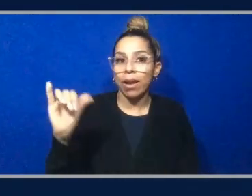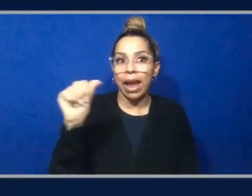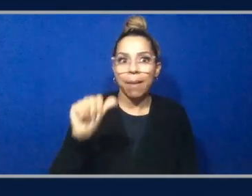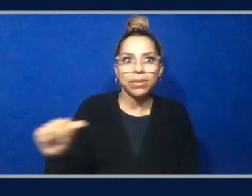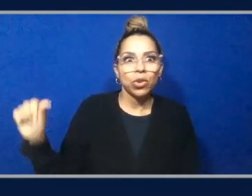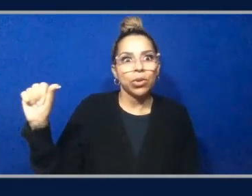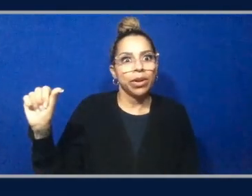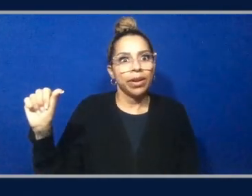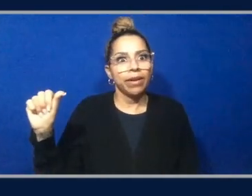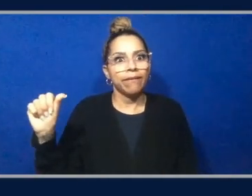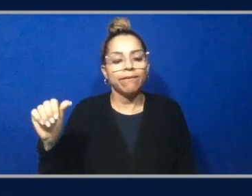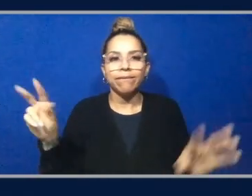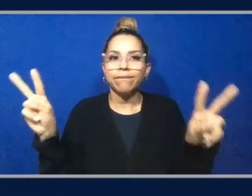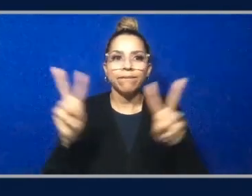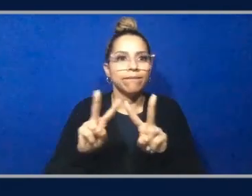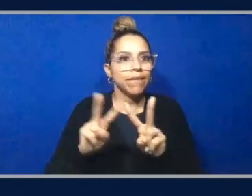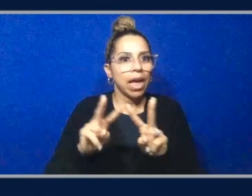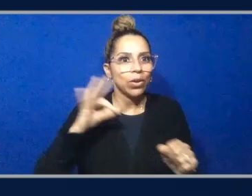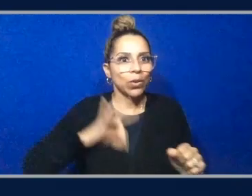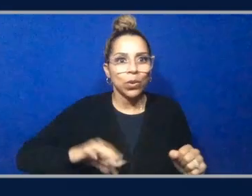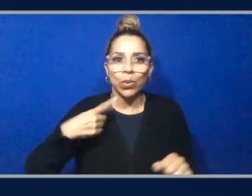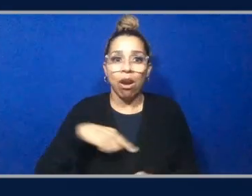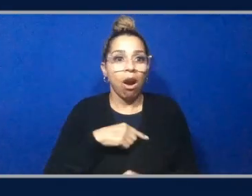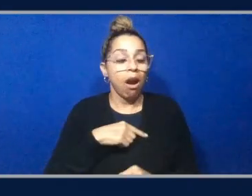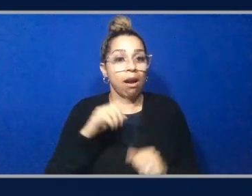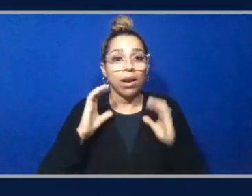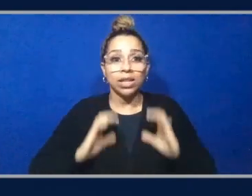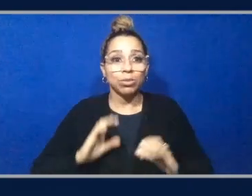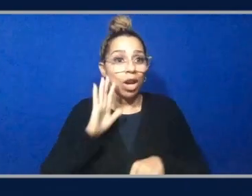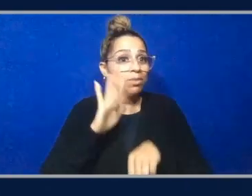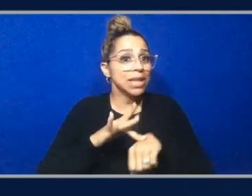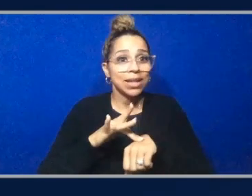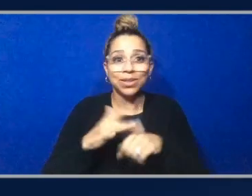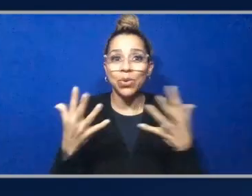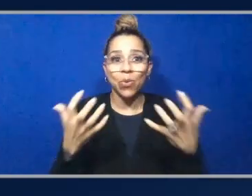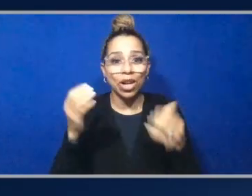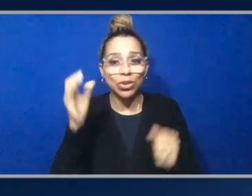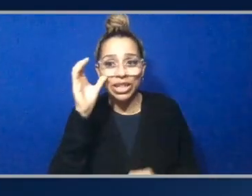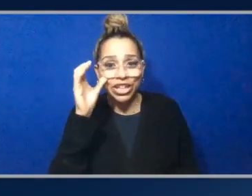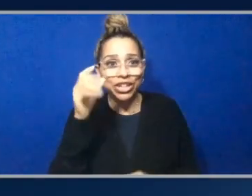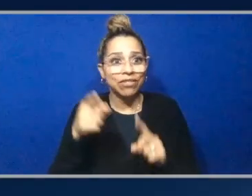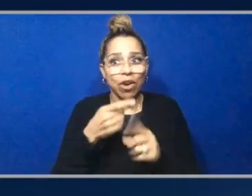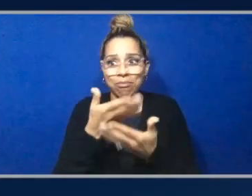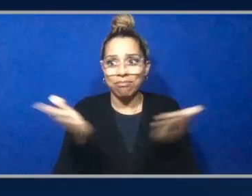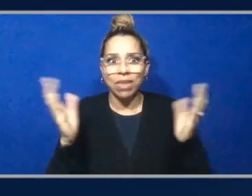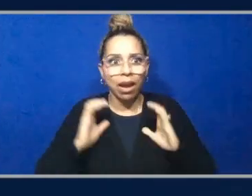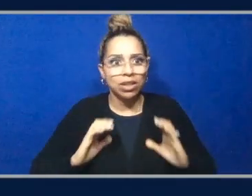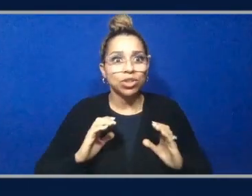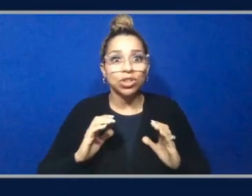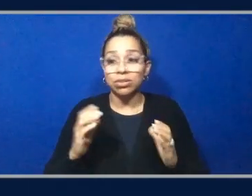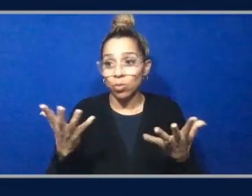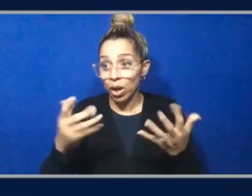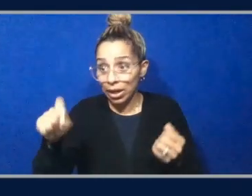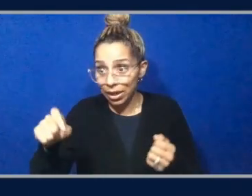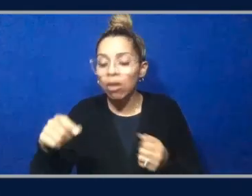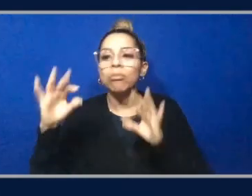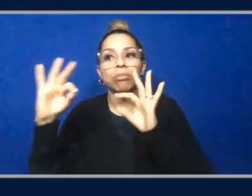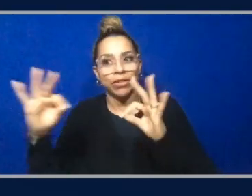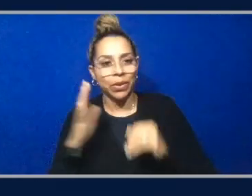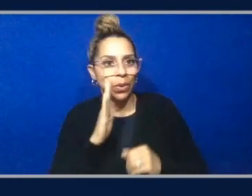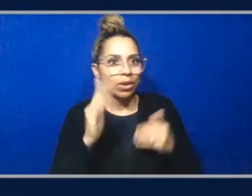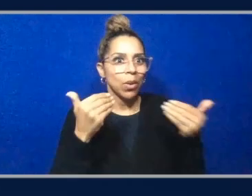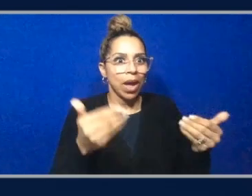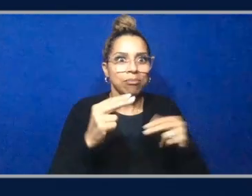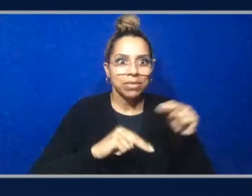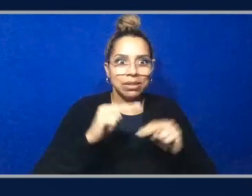customer obsessed and, uh, want to hear from our customers what they need so that we can just go and build that for them. Perfect. What's